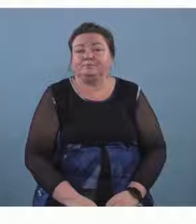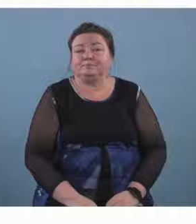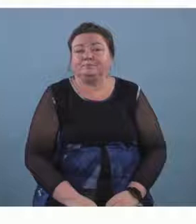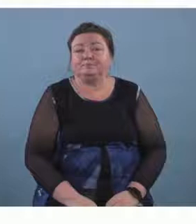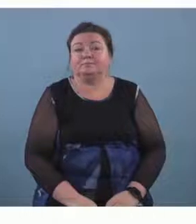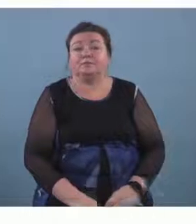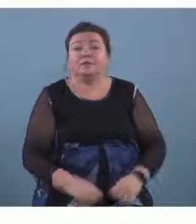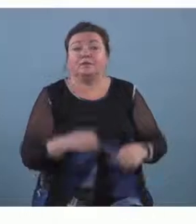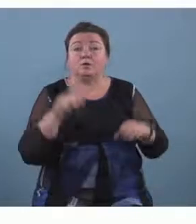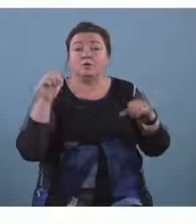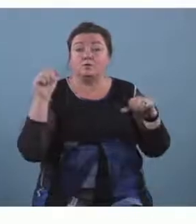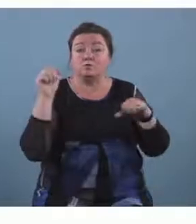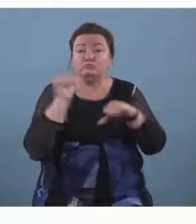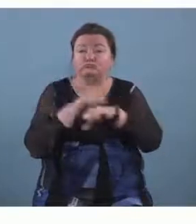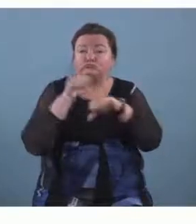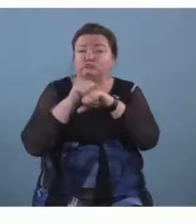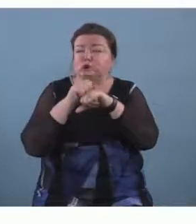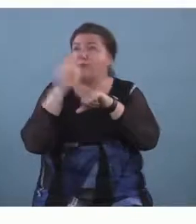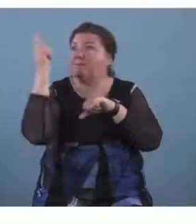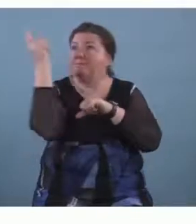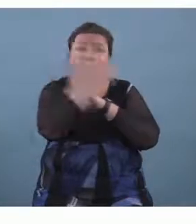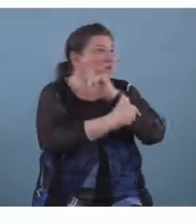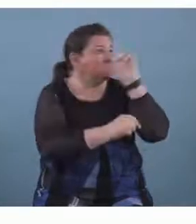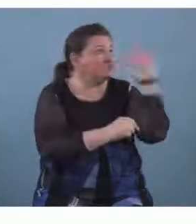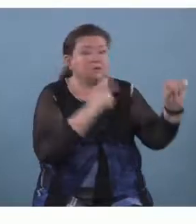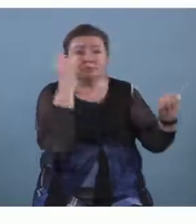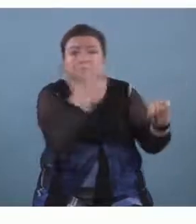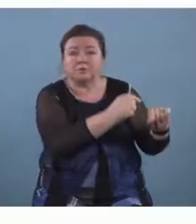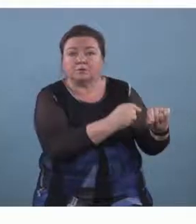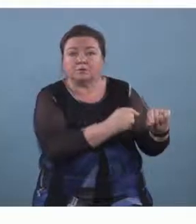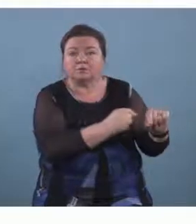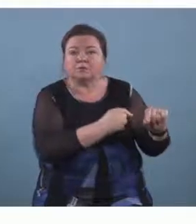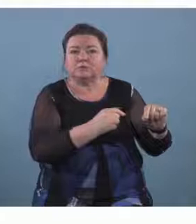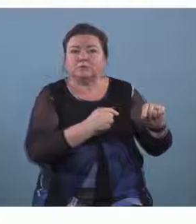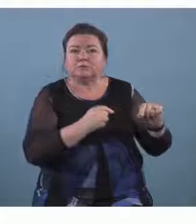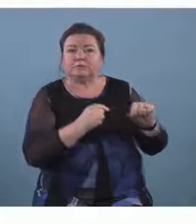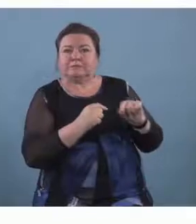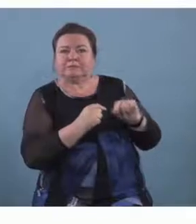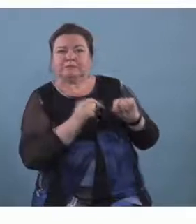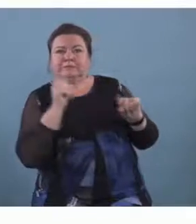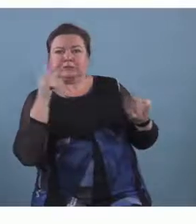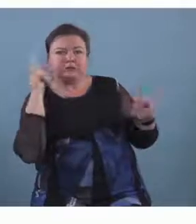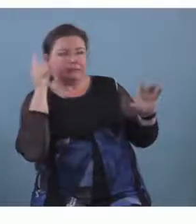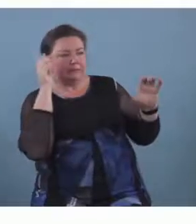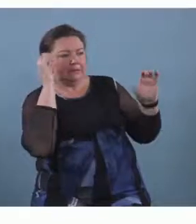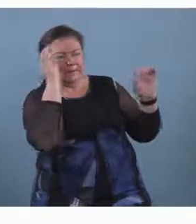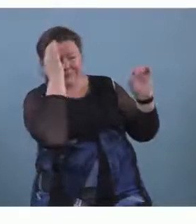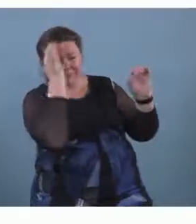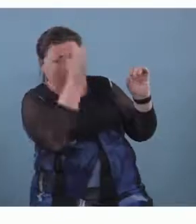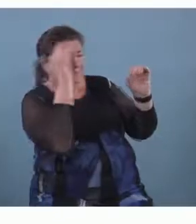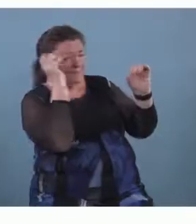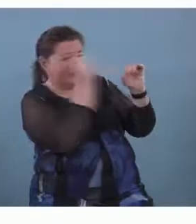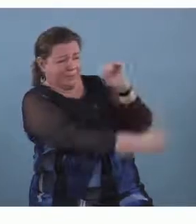rocks traveling fast is that the earth that i have just passed so we could have something